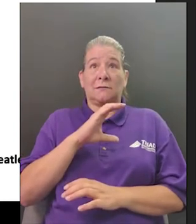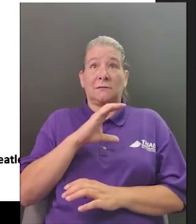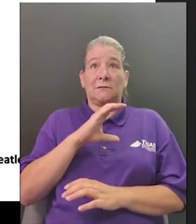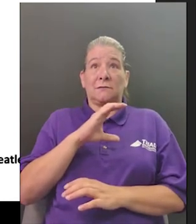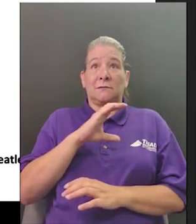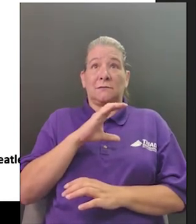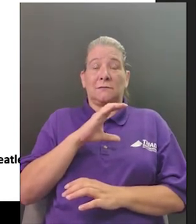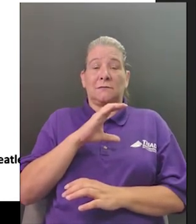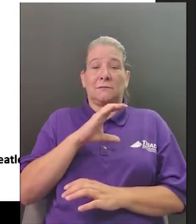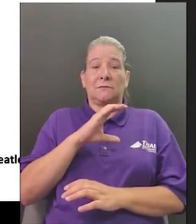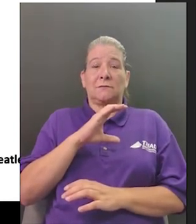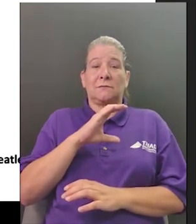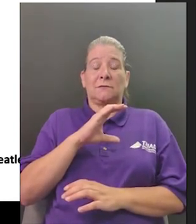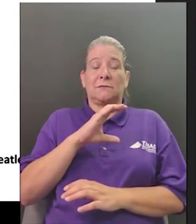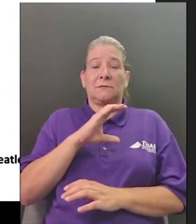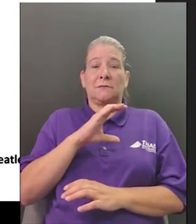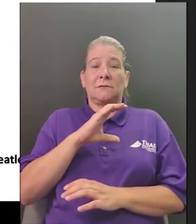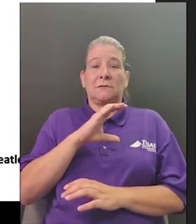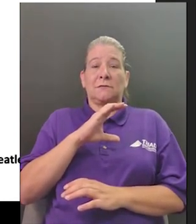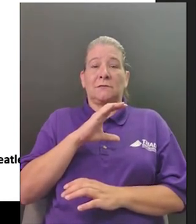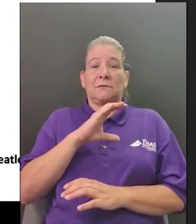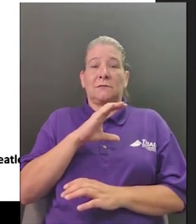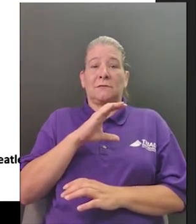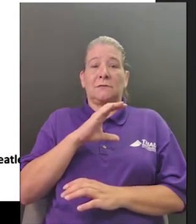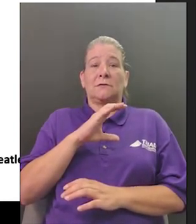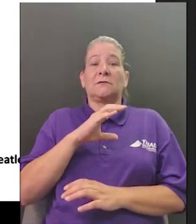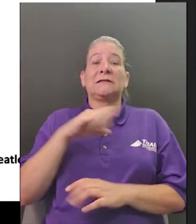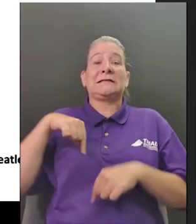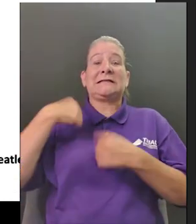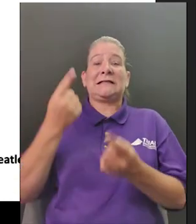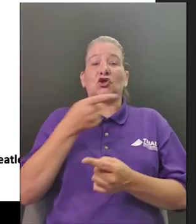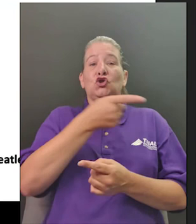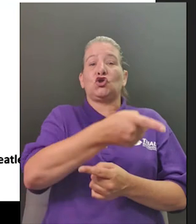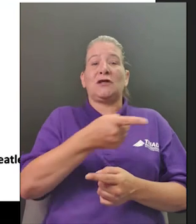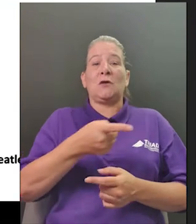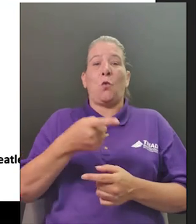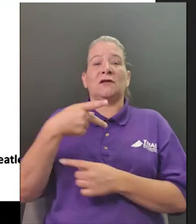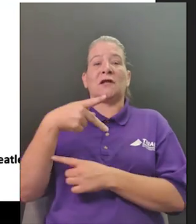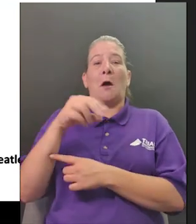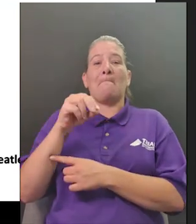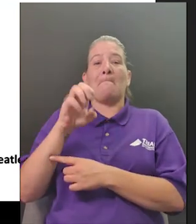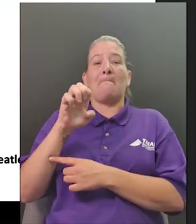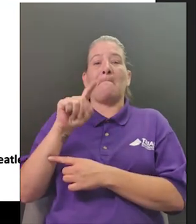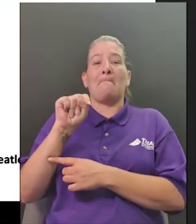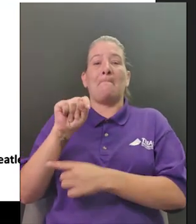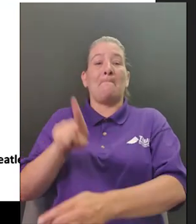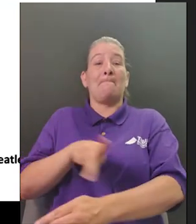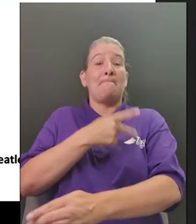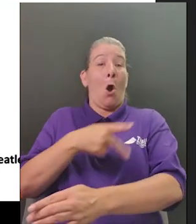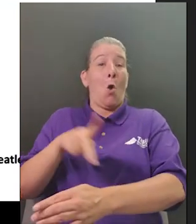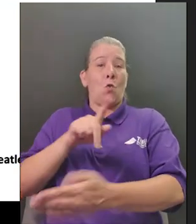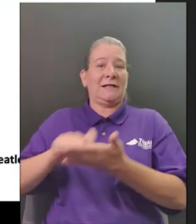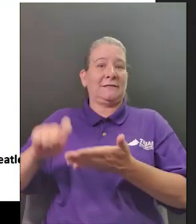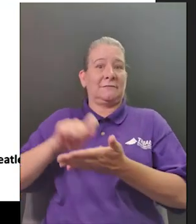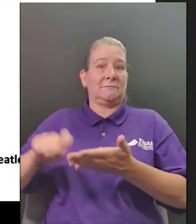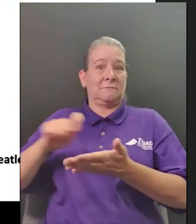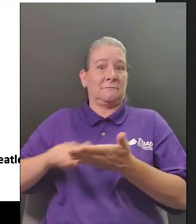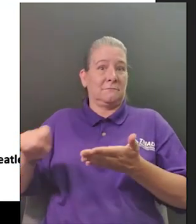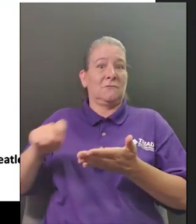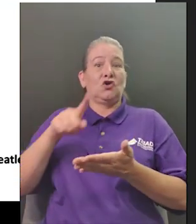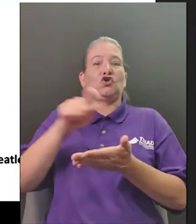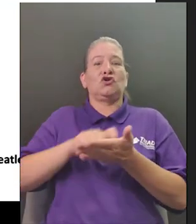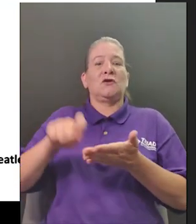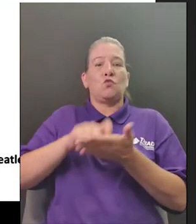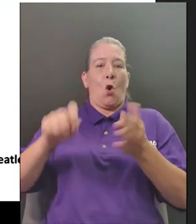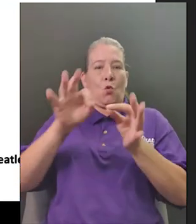her experience as being of an enslaved woman and formerly enslaved women and talking about